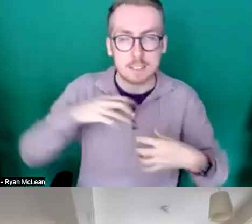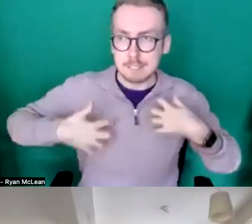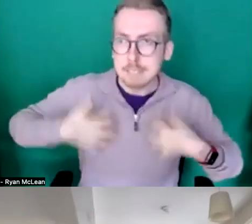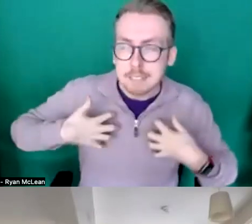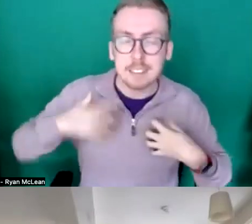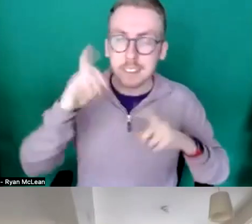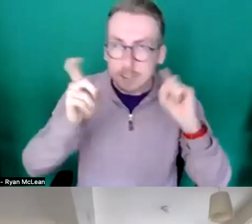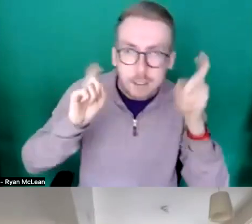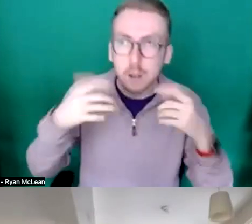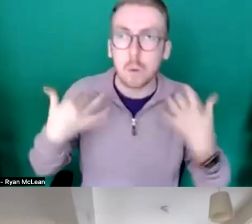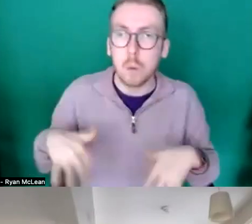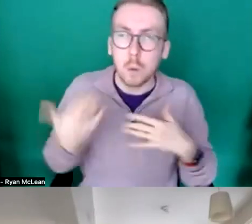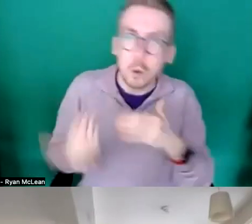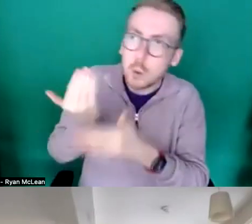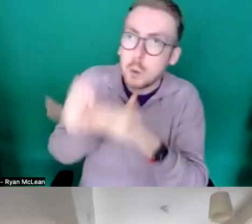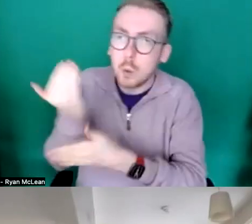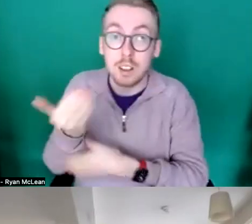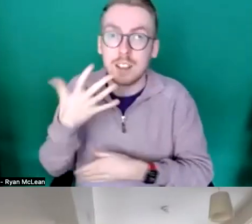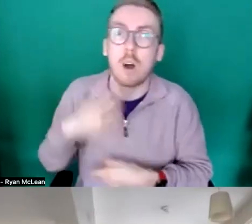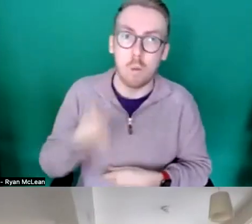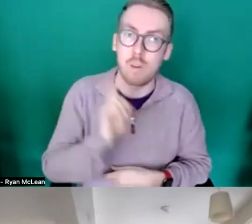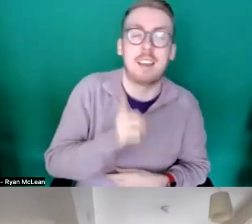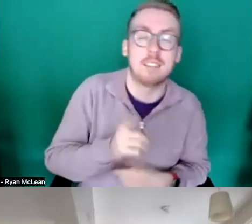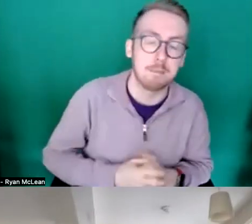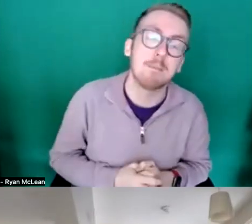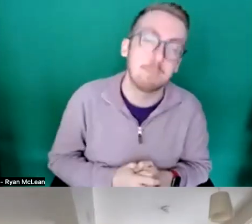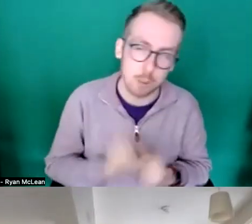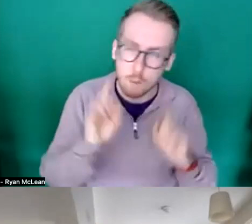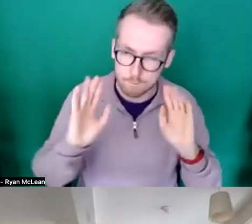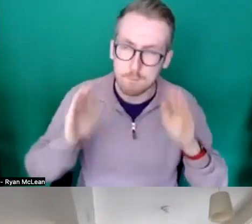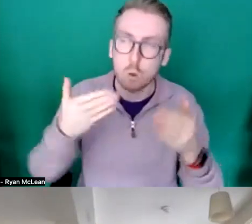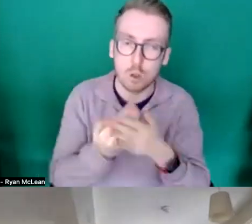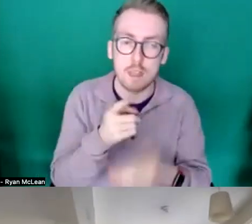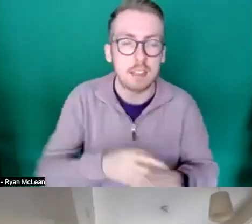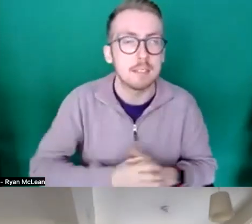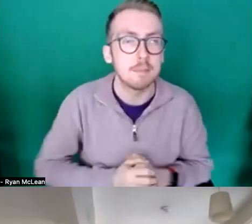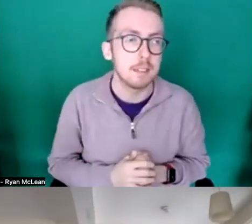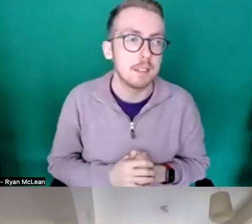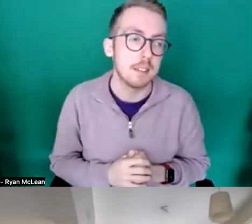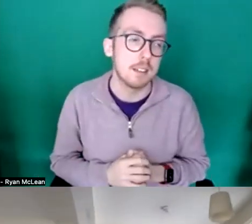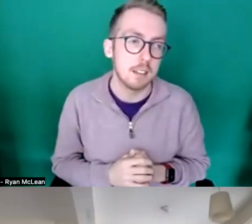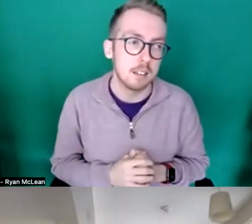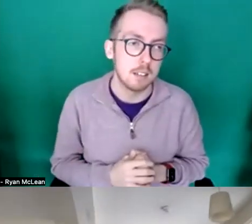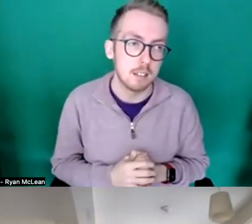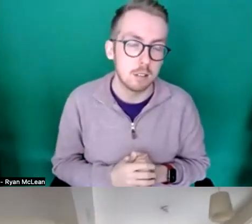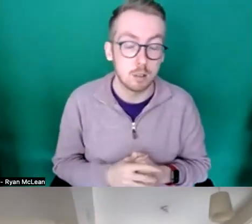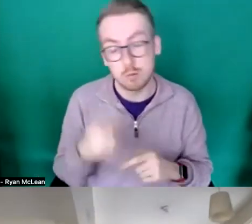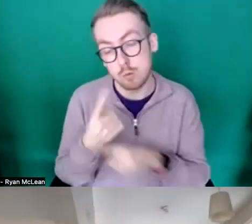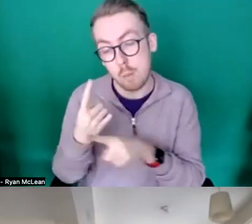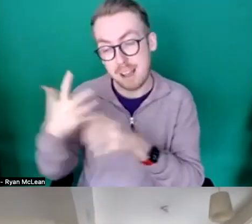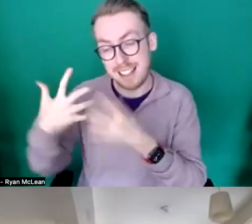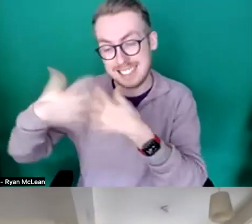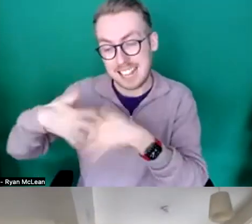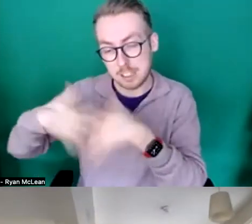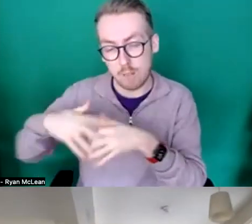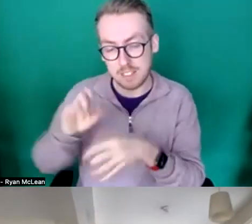work and so that's the thing i would really recommend that we focus on and in terms of the technicalities of this